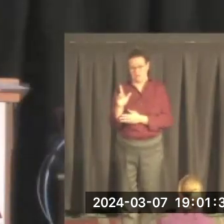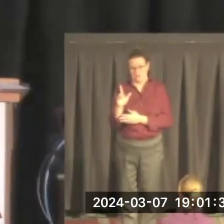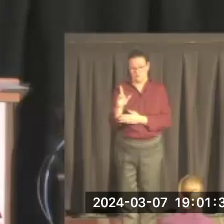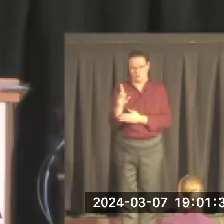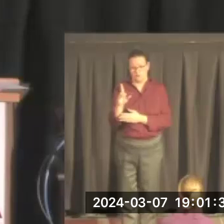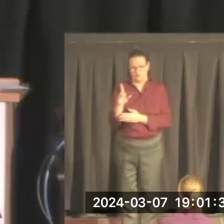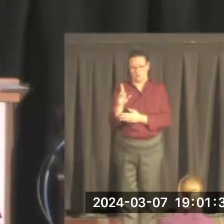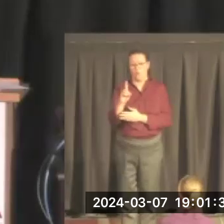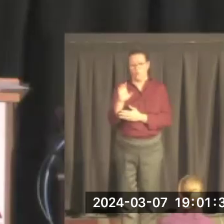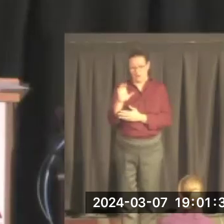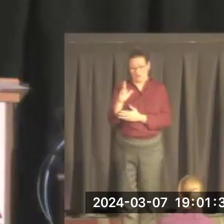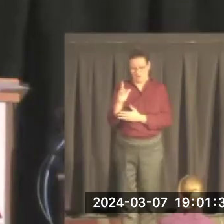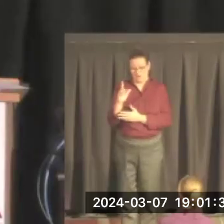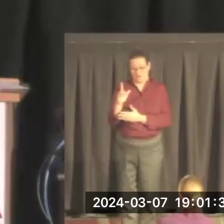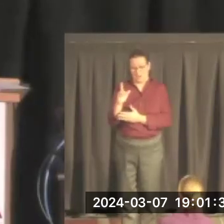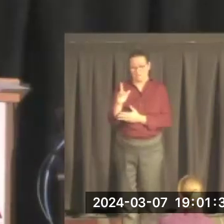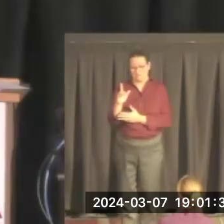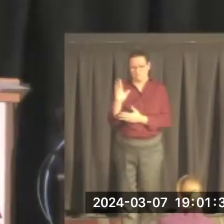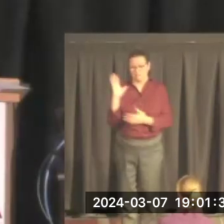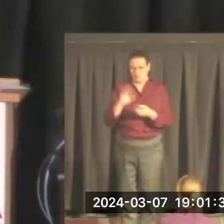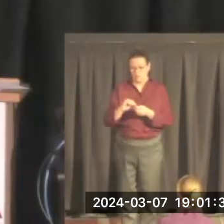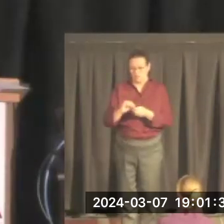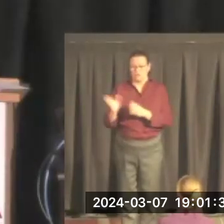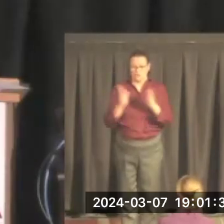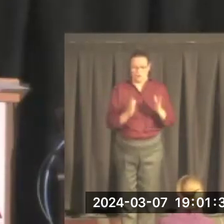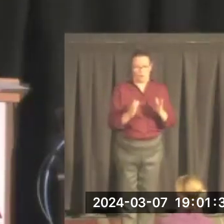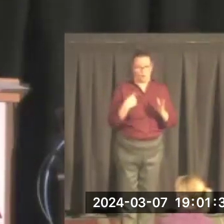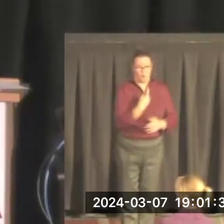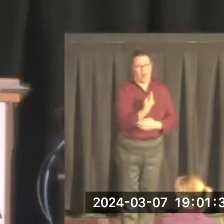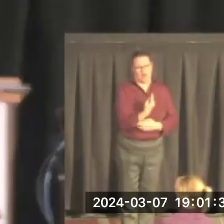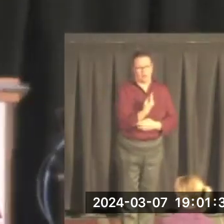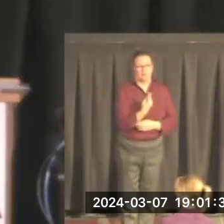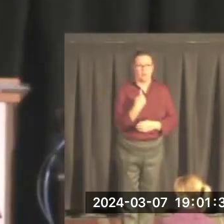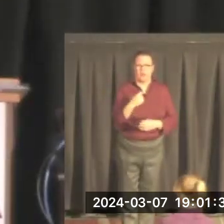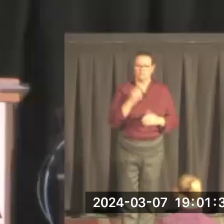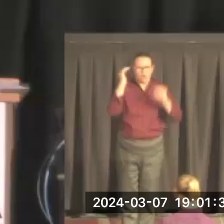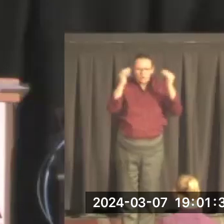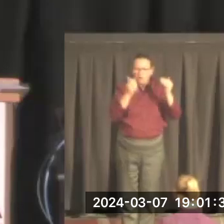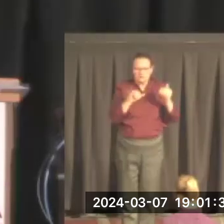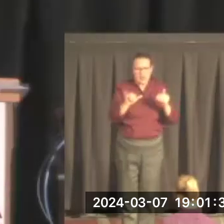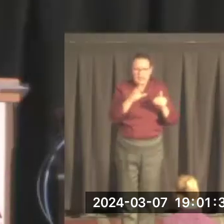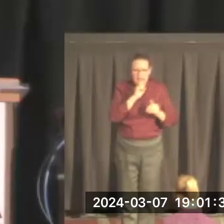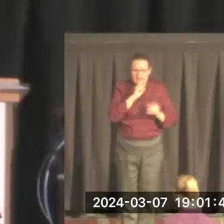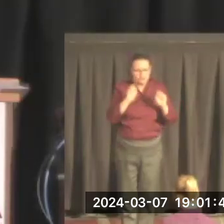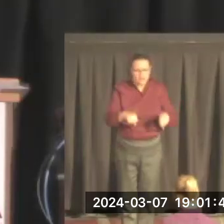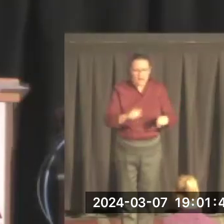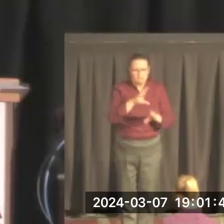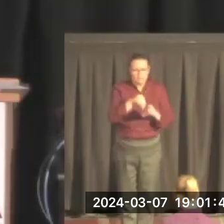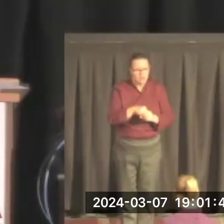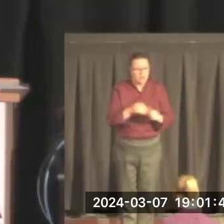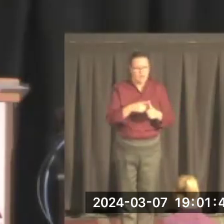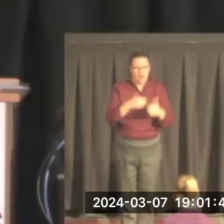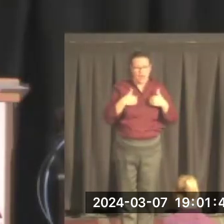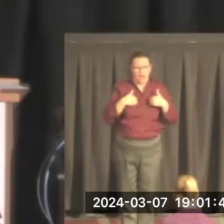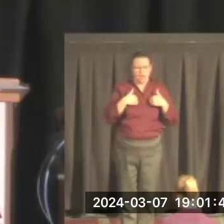adults of any age can participate and we offer offerings remote, in person and